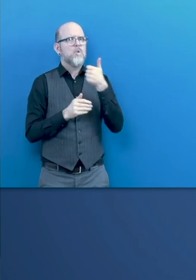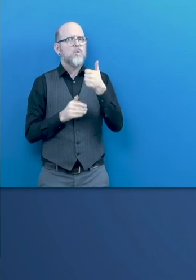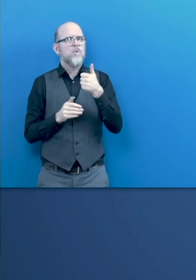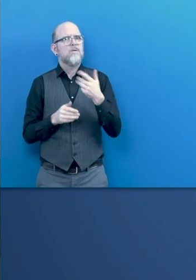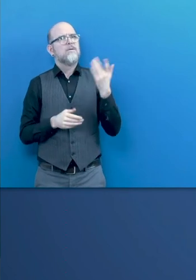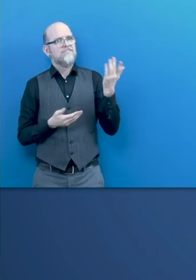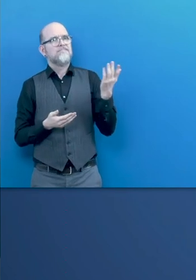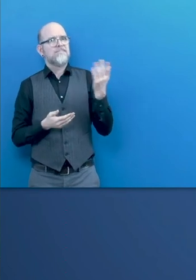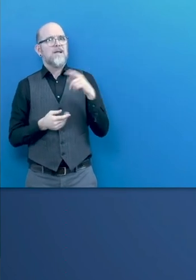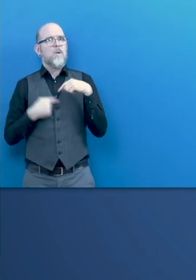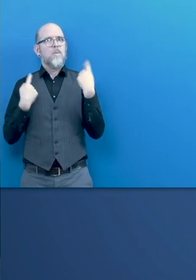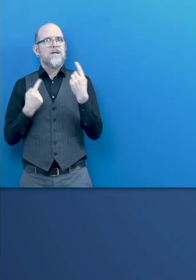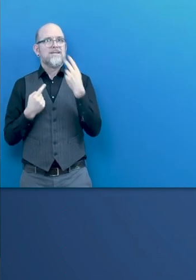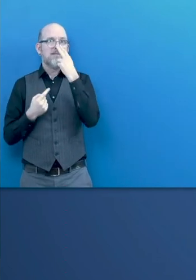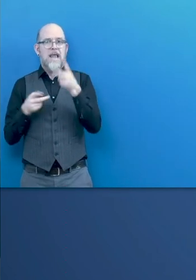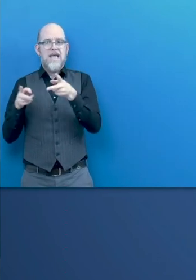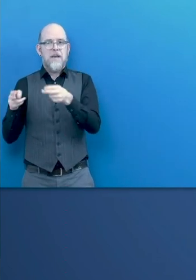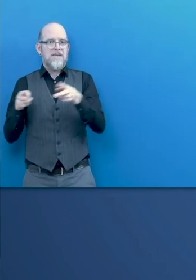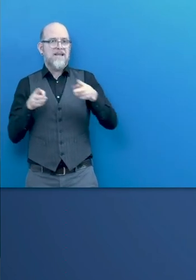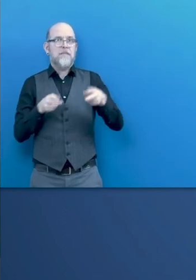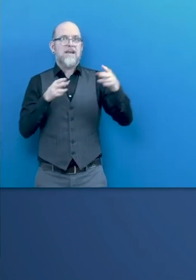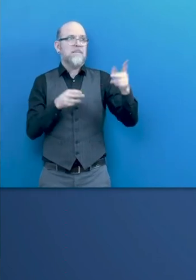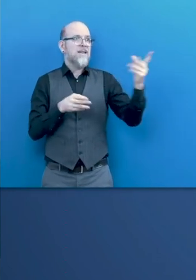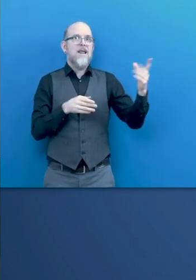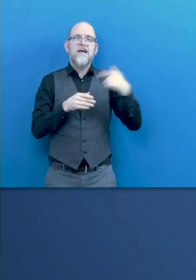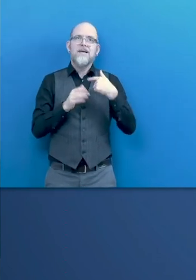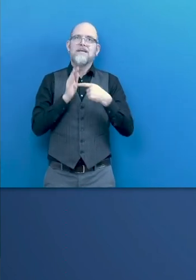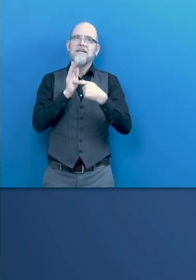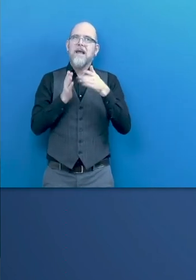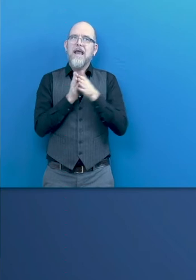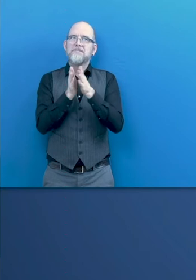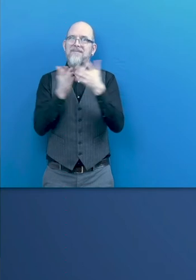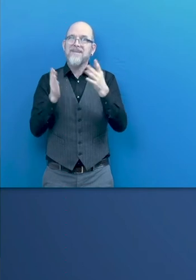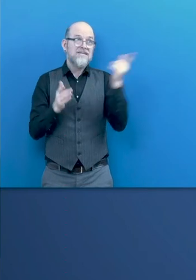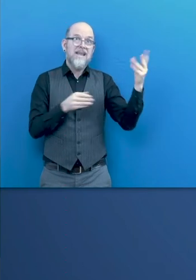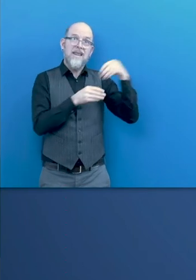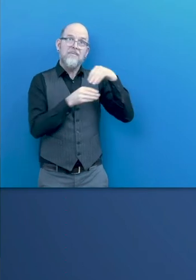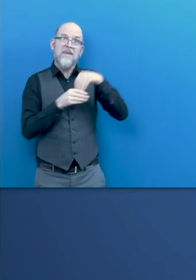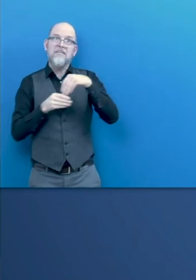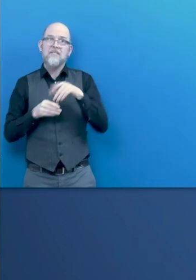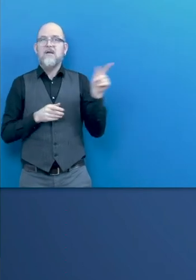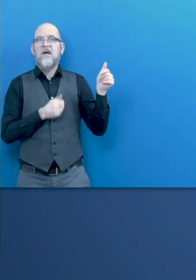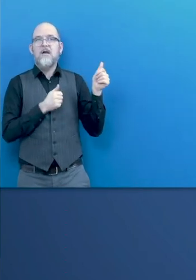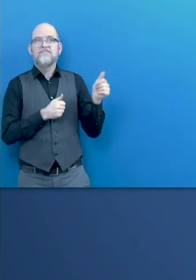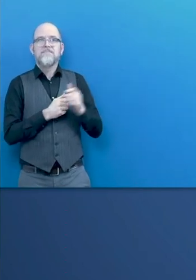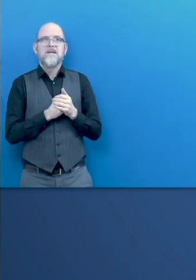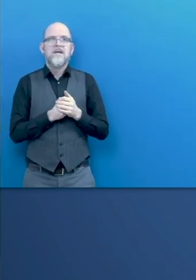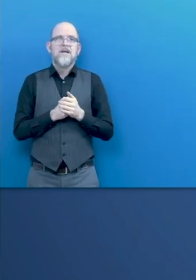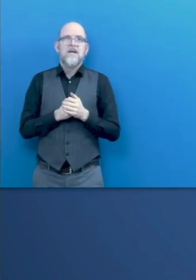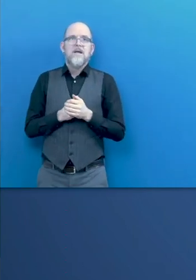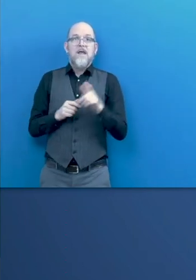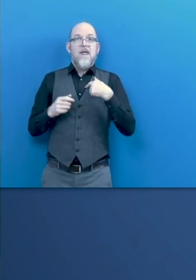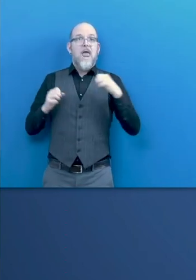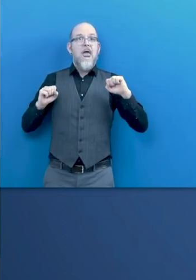chapters. And well, as this is an action-oriented publication, you will